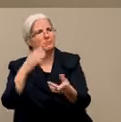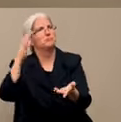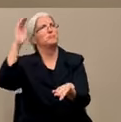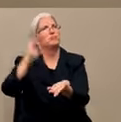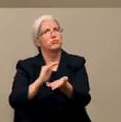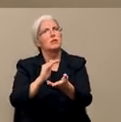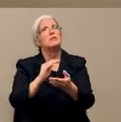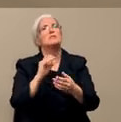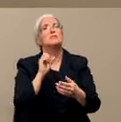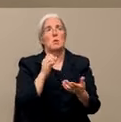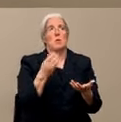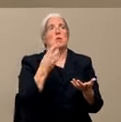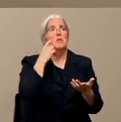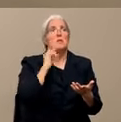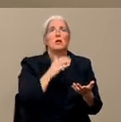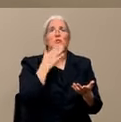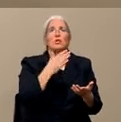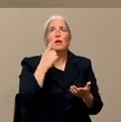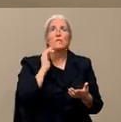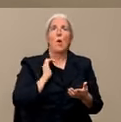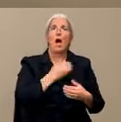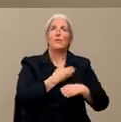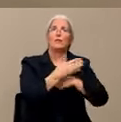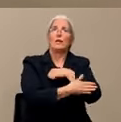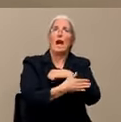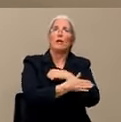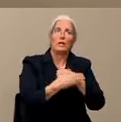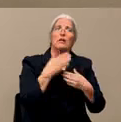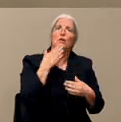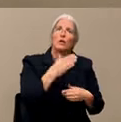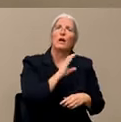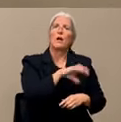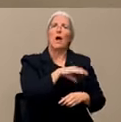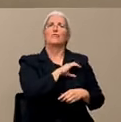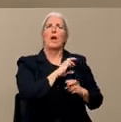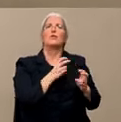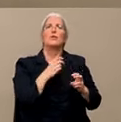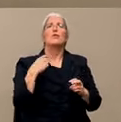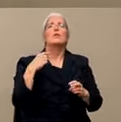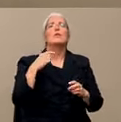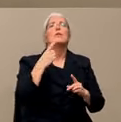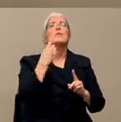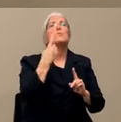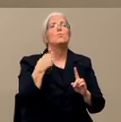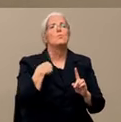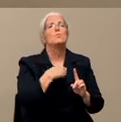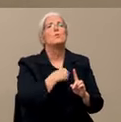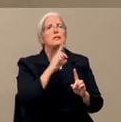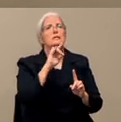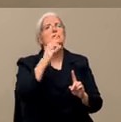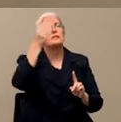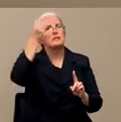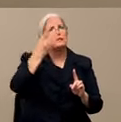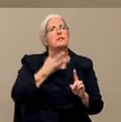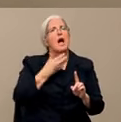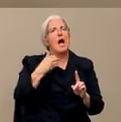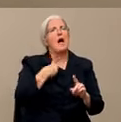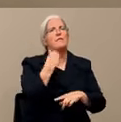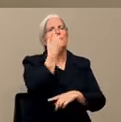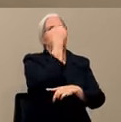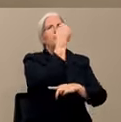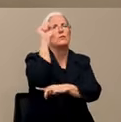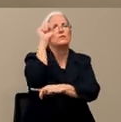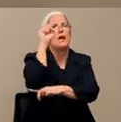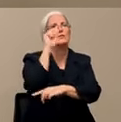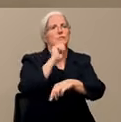Now, what I will say is this. We did have a report of a possible protest coming here to Stanislaus County. And